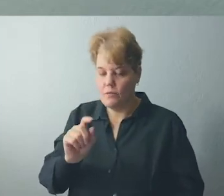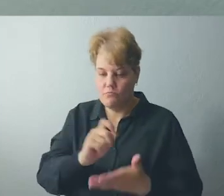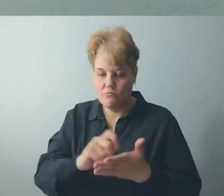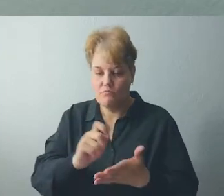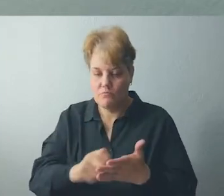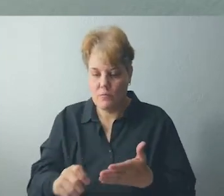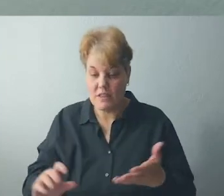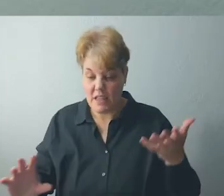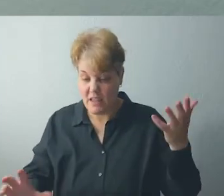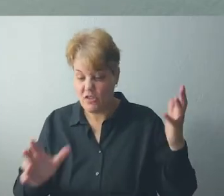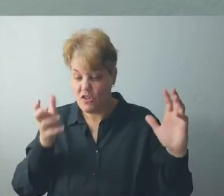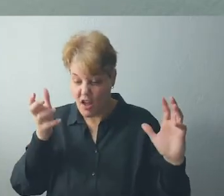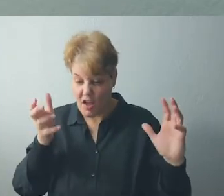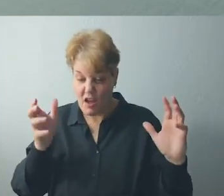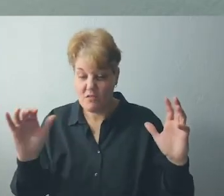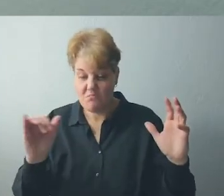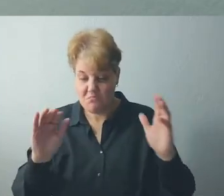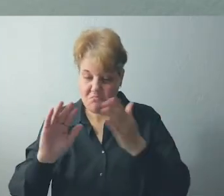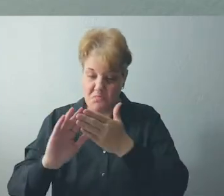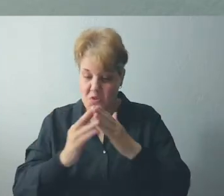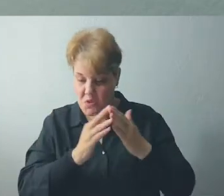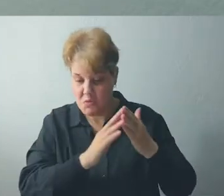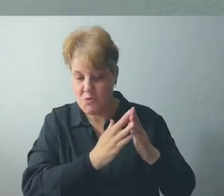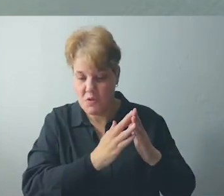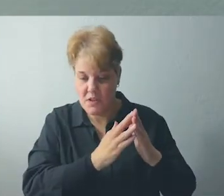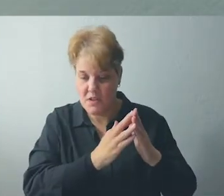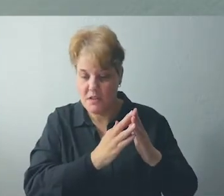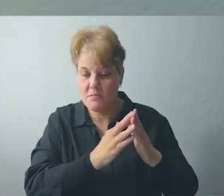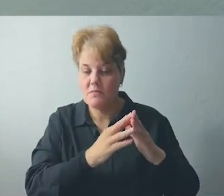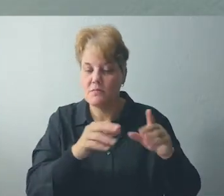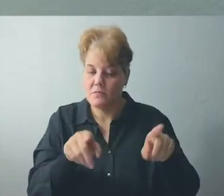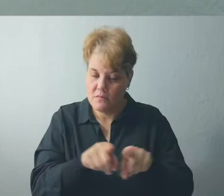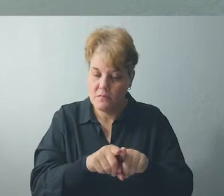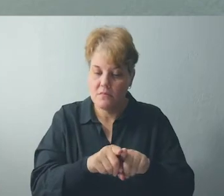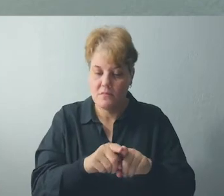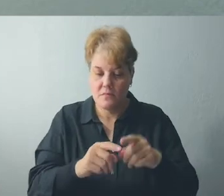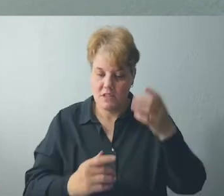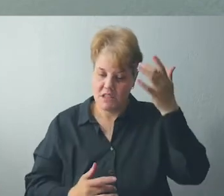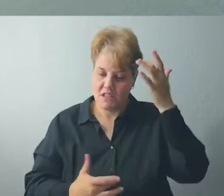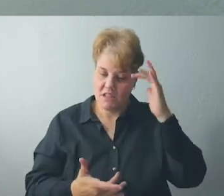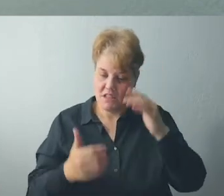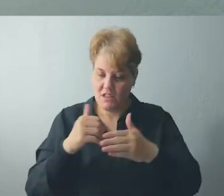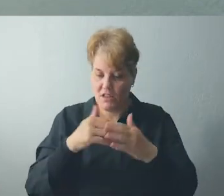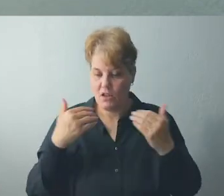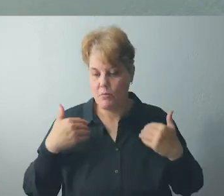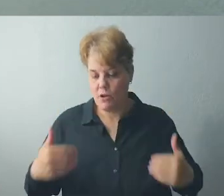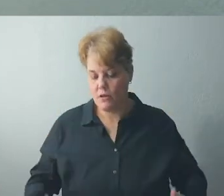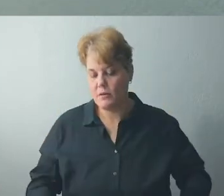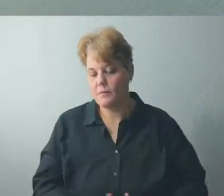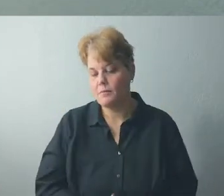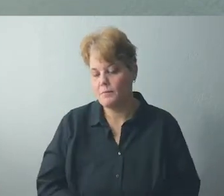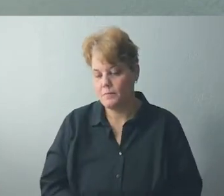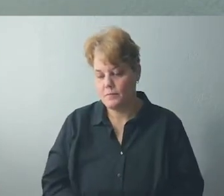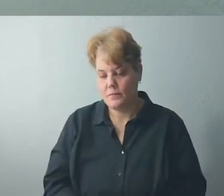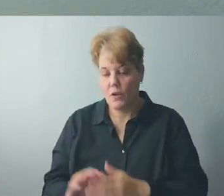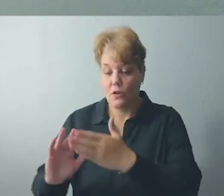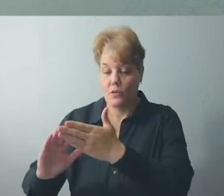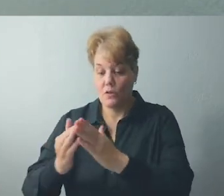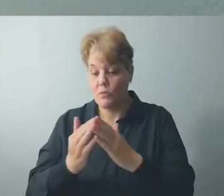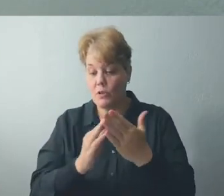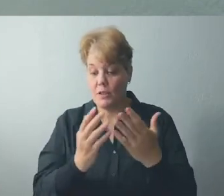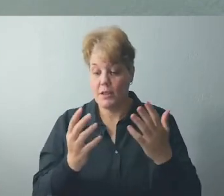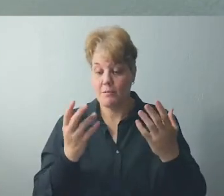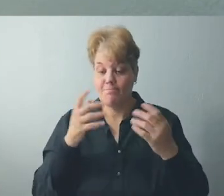Community integrates. Chaos disintegrates. Community brings coherence. Chaos